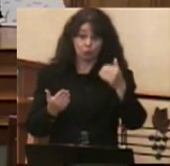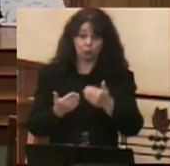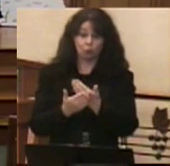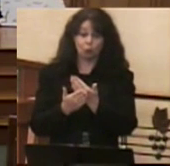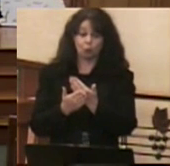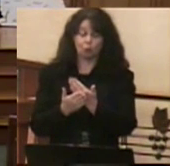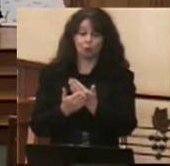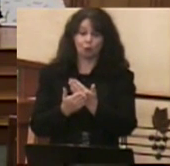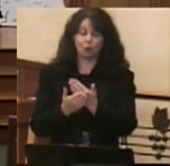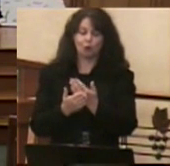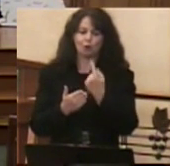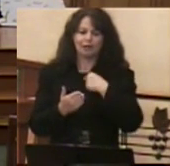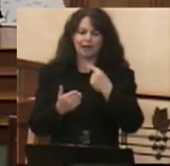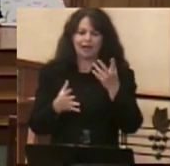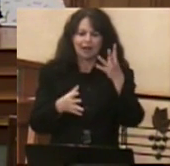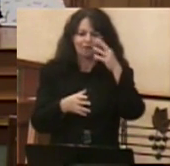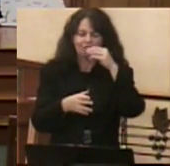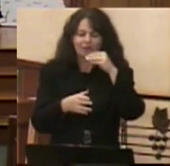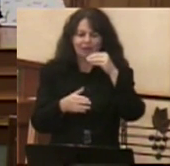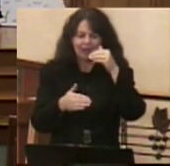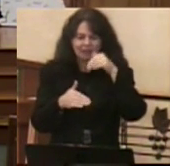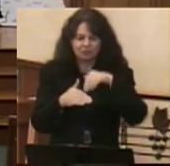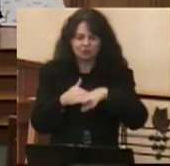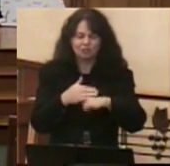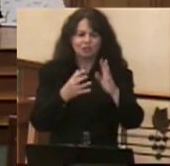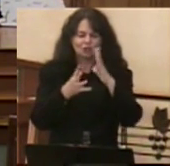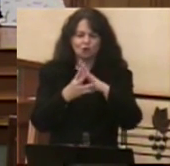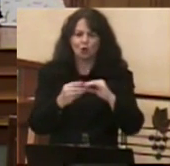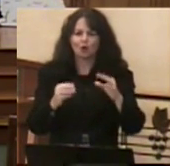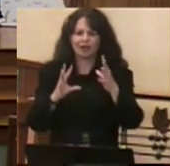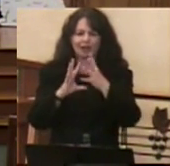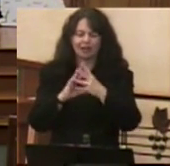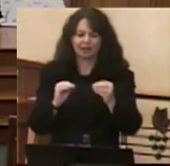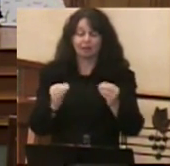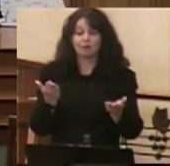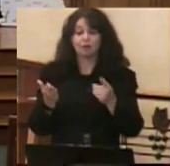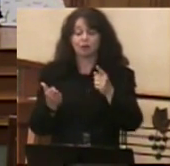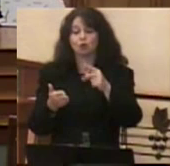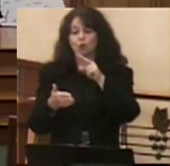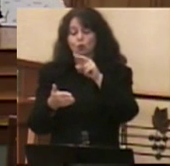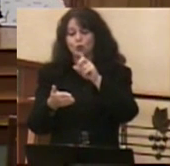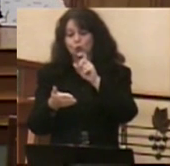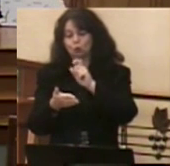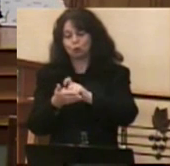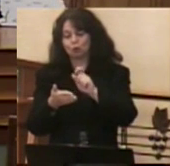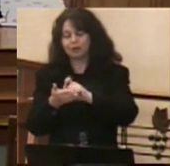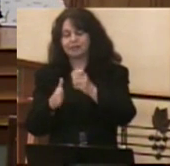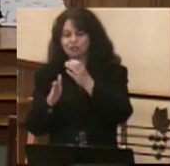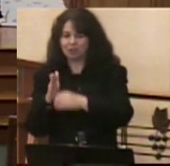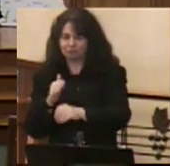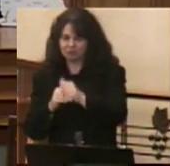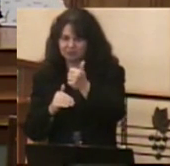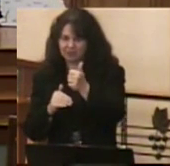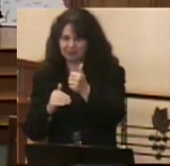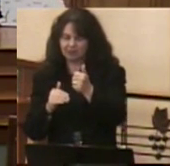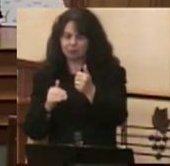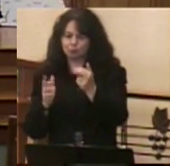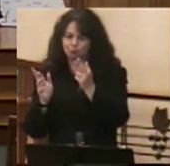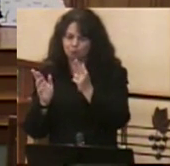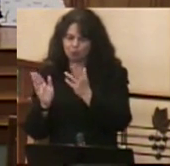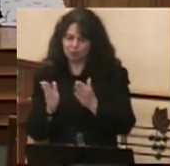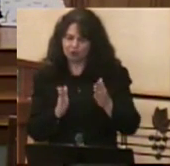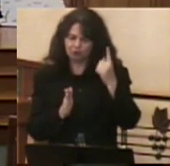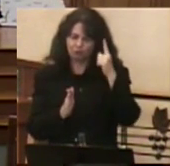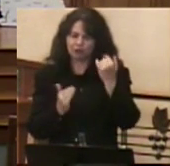are invited into the story anew. Maybe as you read chapter 10 in preparation for this week, or as you